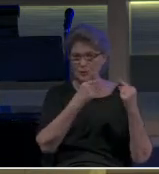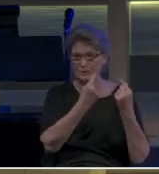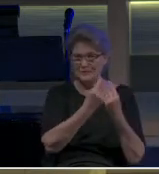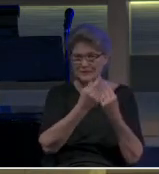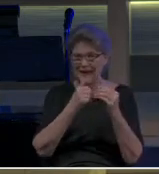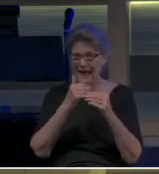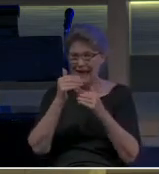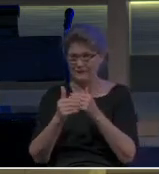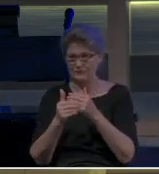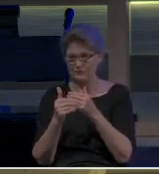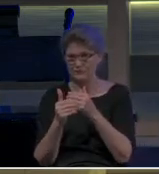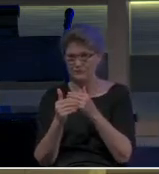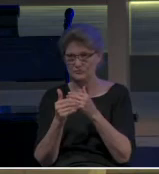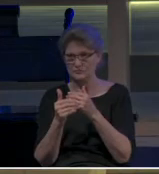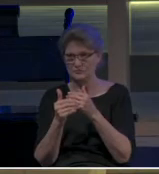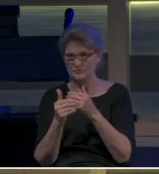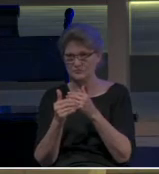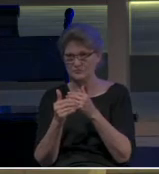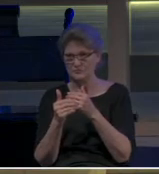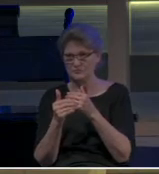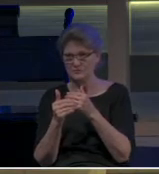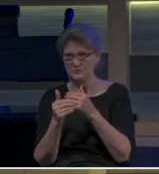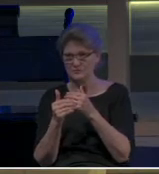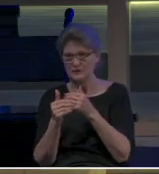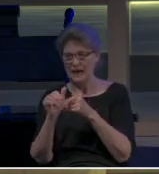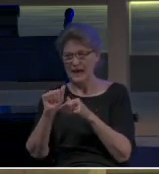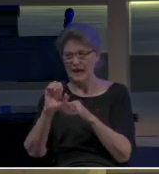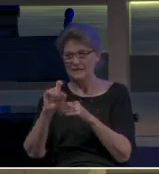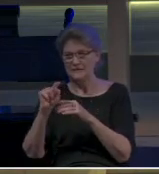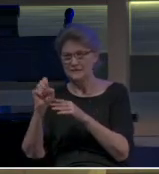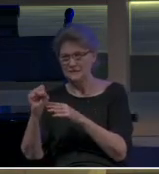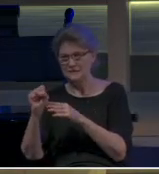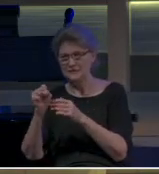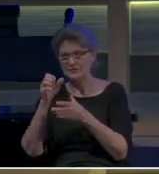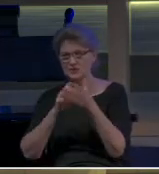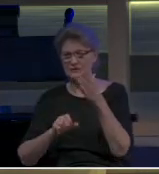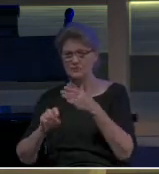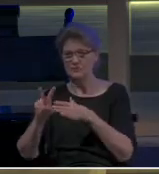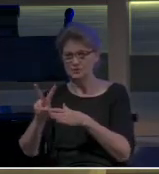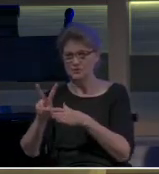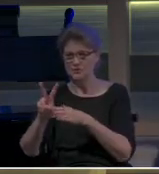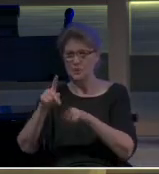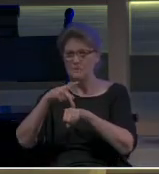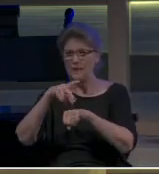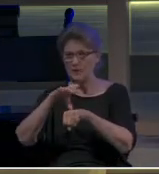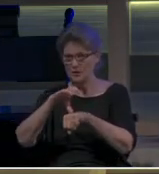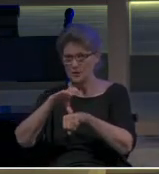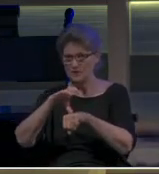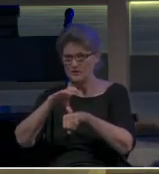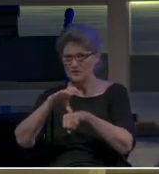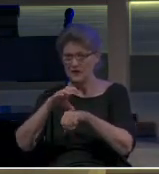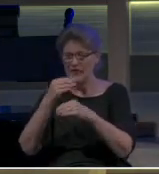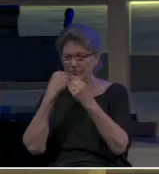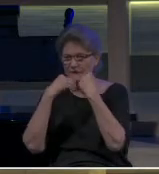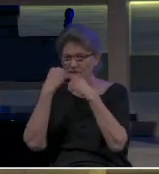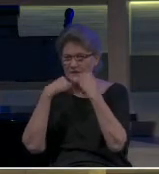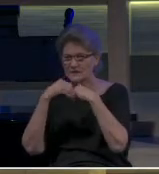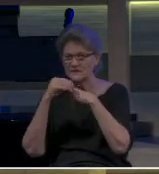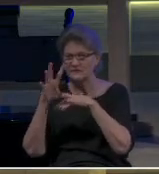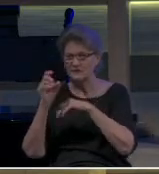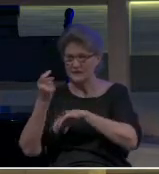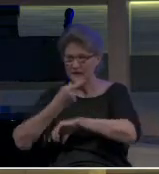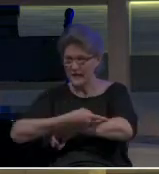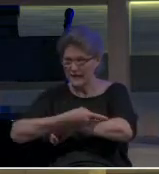Shavuot of which we read in Acts chapter 2. The Pentecost, the Feast of Shavuot or